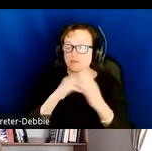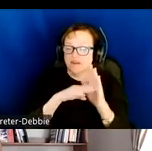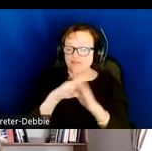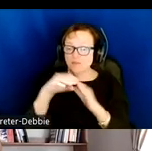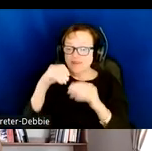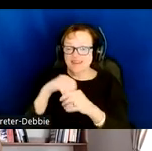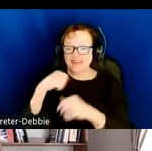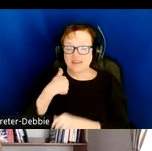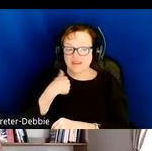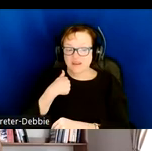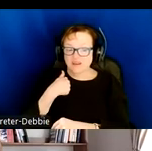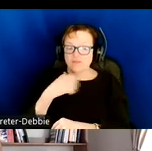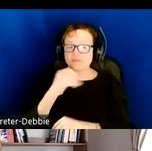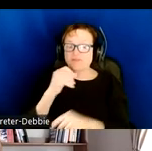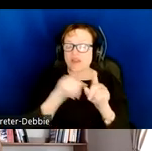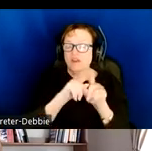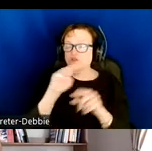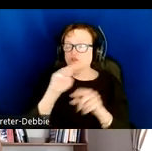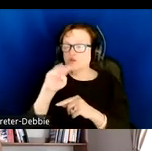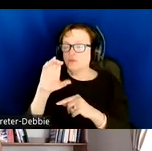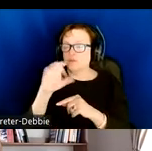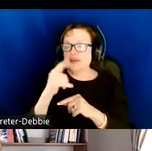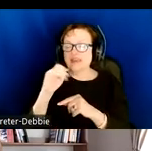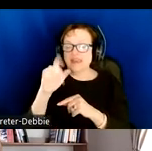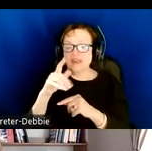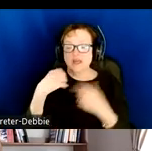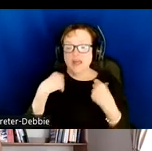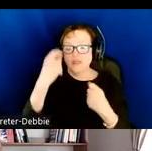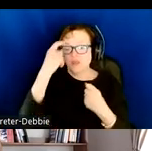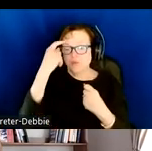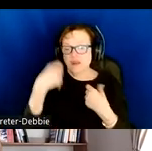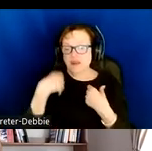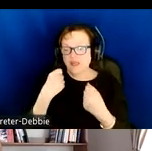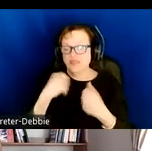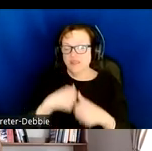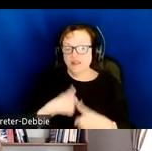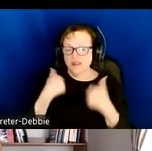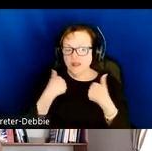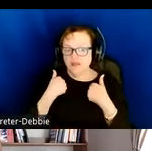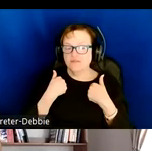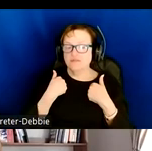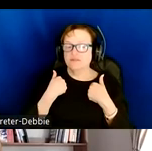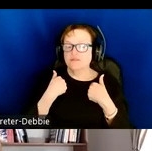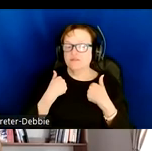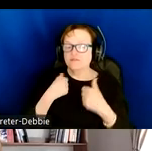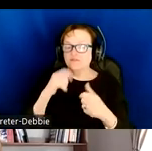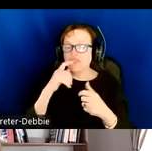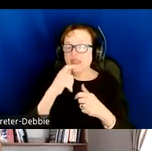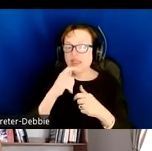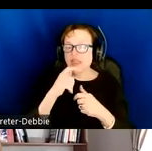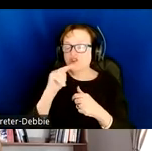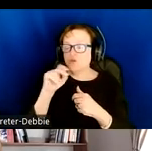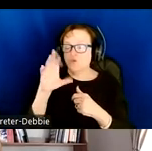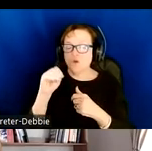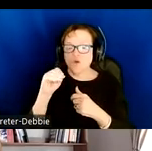as well as the McGill Healthy Brains, Healthy Lives Neurosphere Ignite Neuro-Commercialization Grant under which we're currently